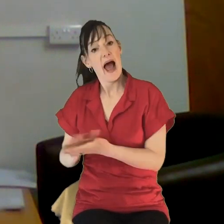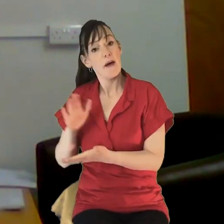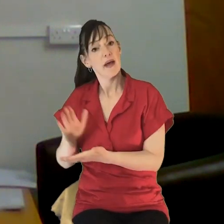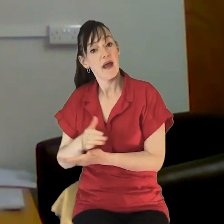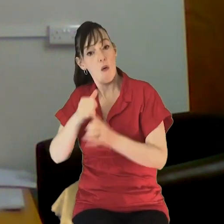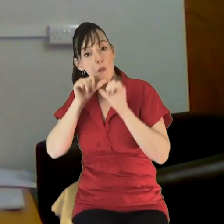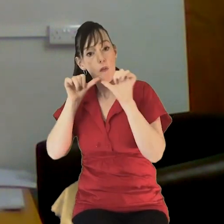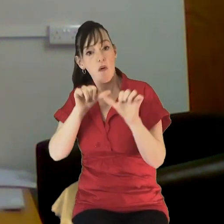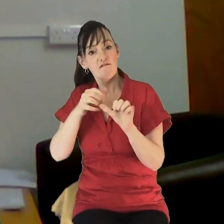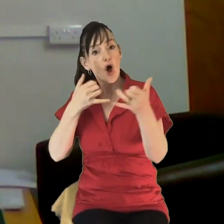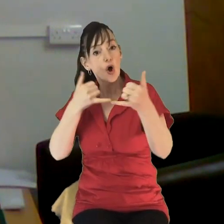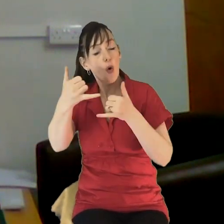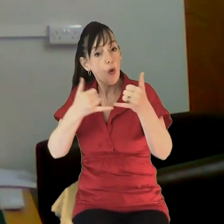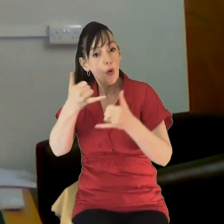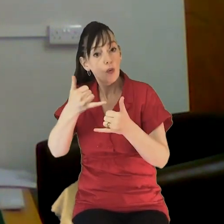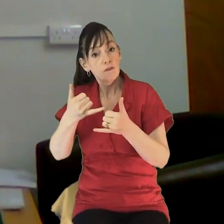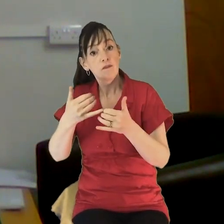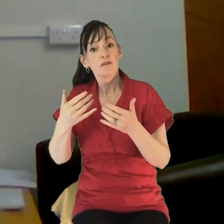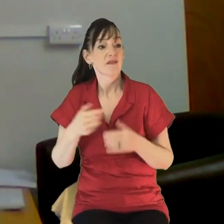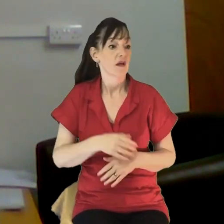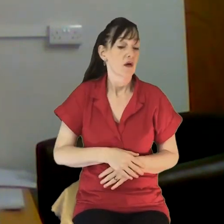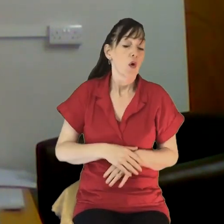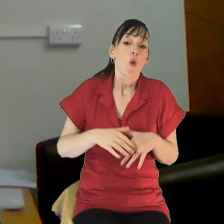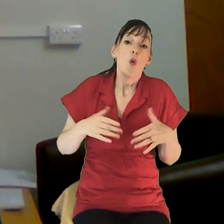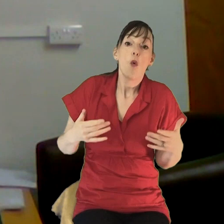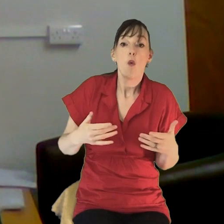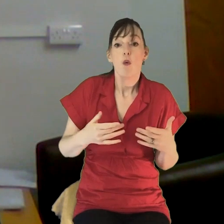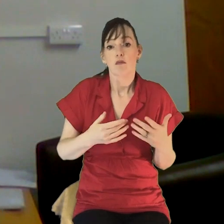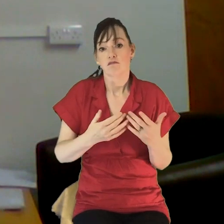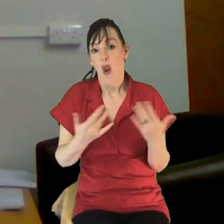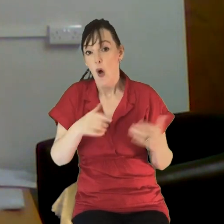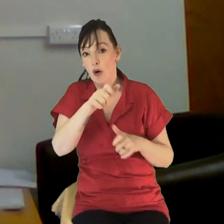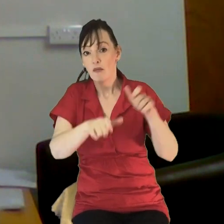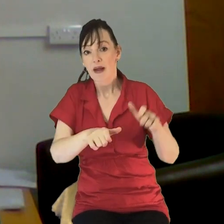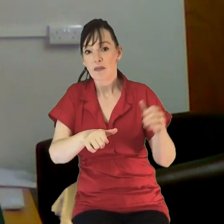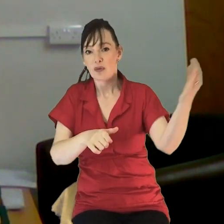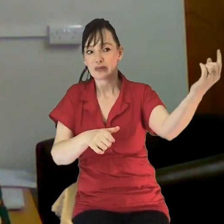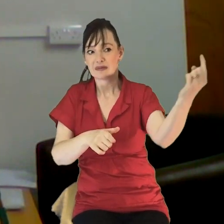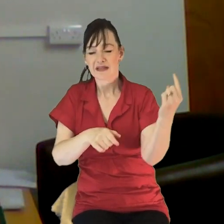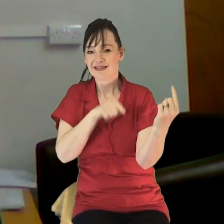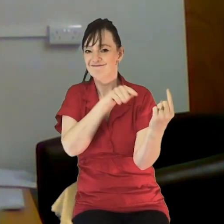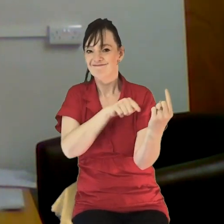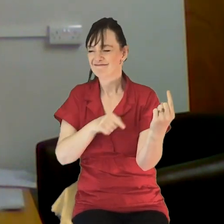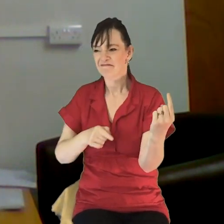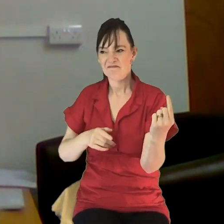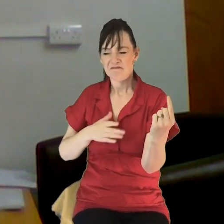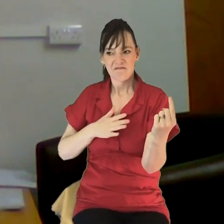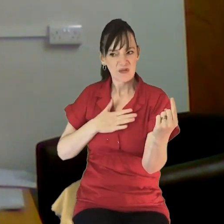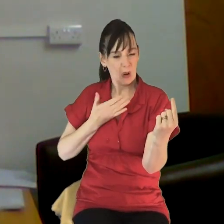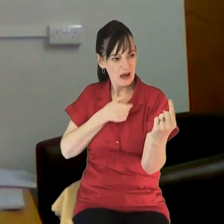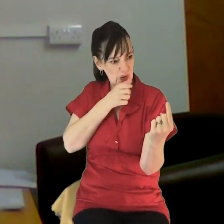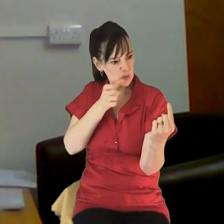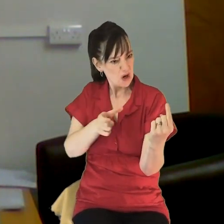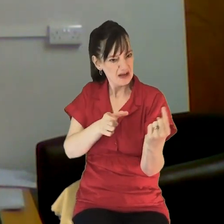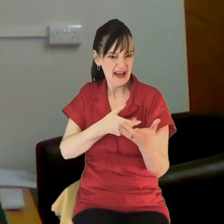pray with someone. And I think on the receiving end, quite a lot of people are a bit worried about the counselling word, whereas actually to just think, I'm just going to